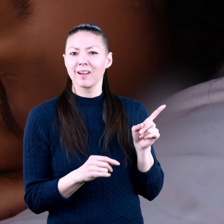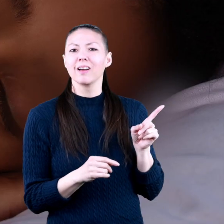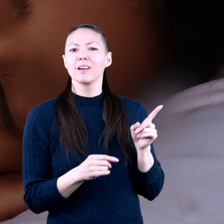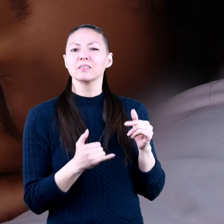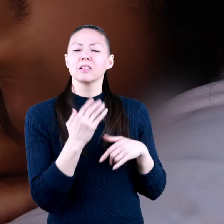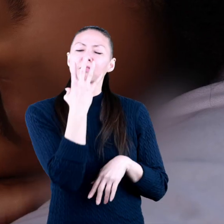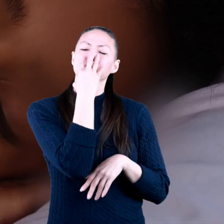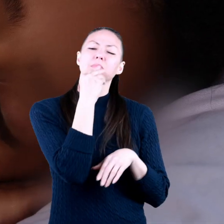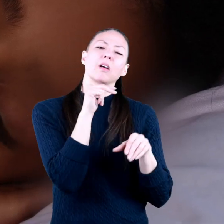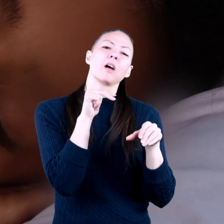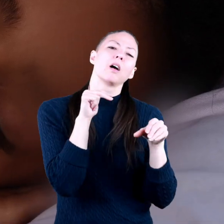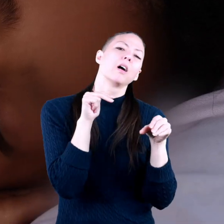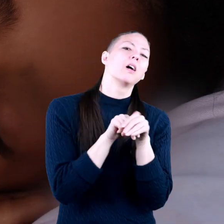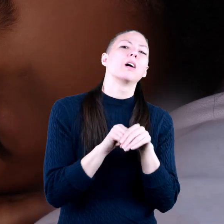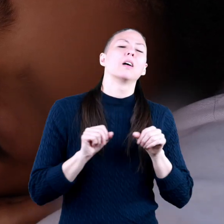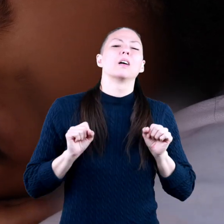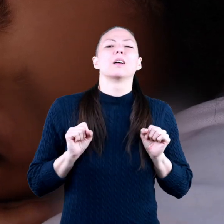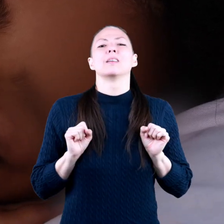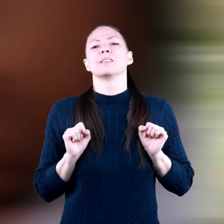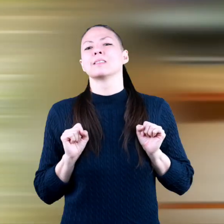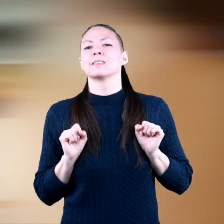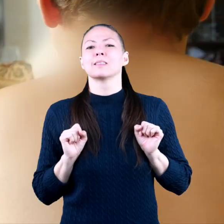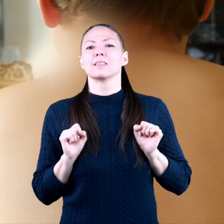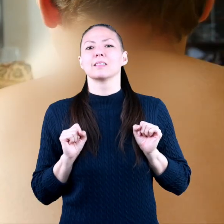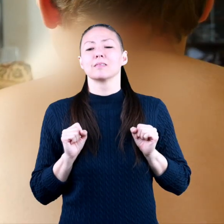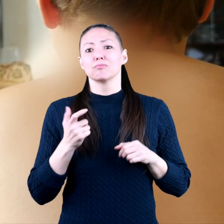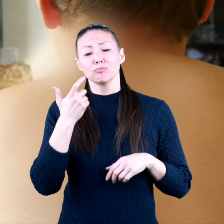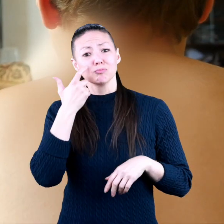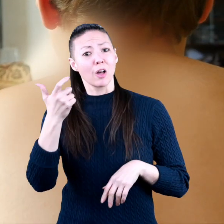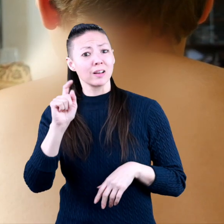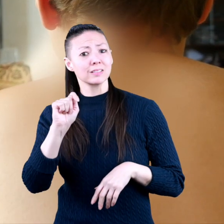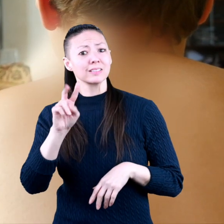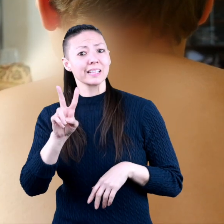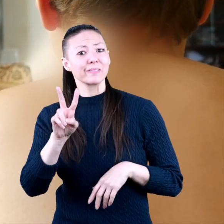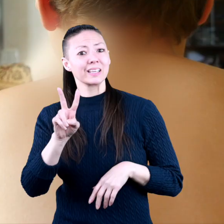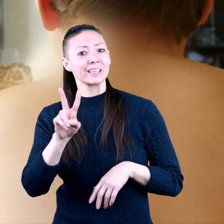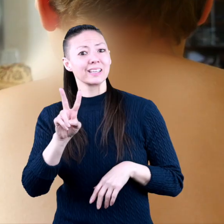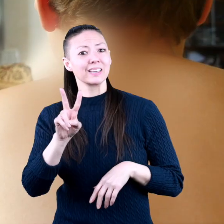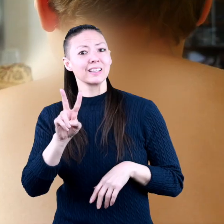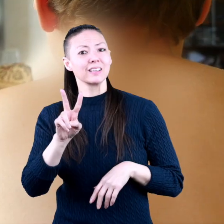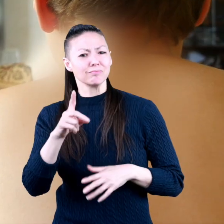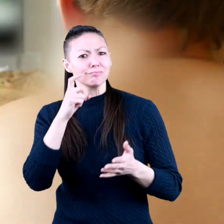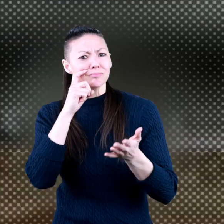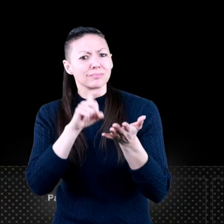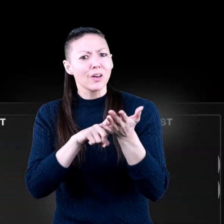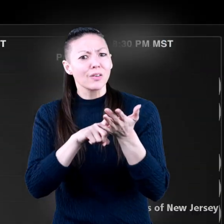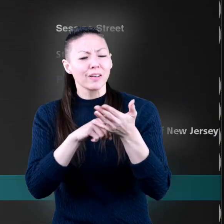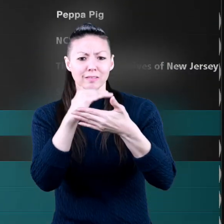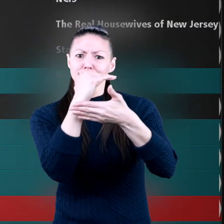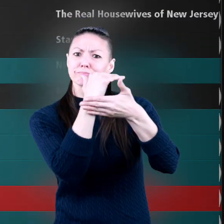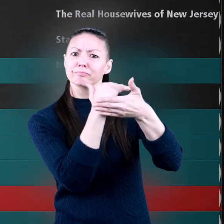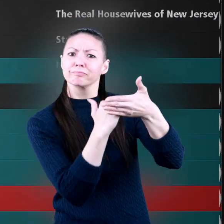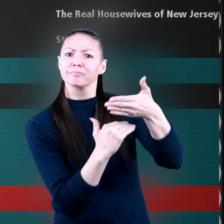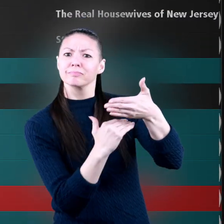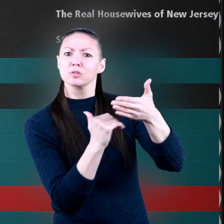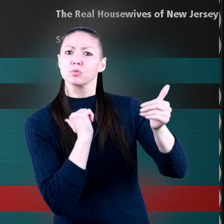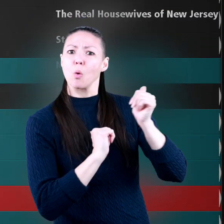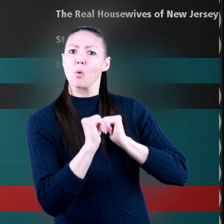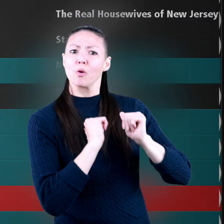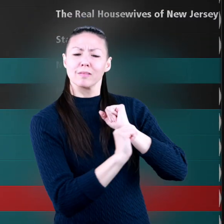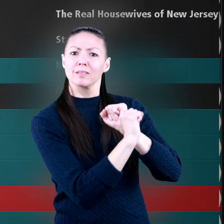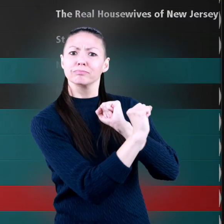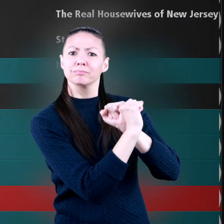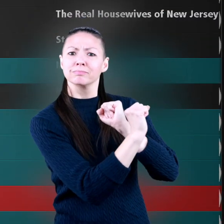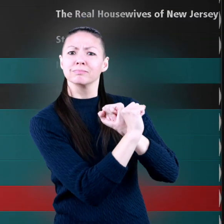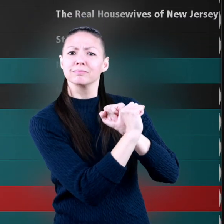are still snuggled in theirs. When you're watching TV, have you ever noticed a list of shows advertised